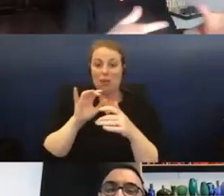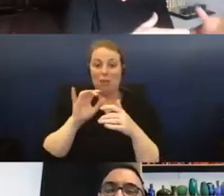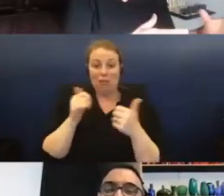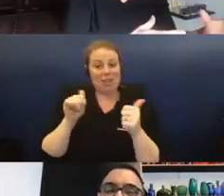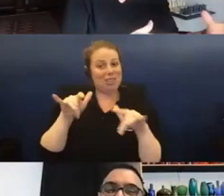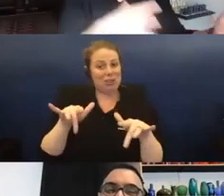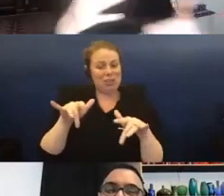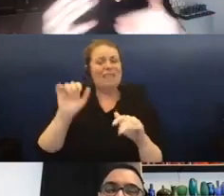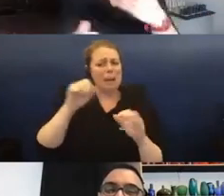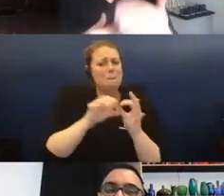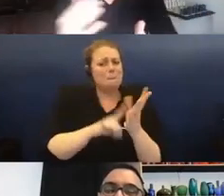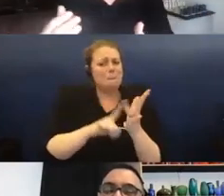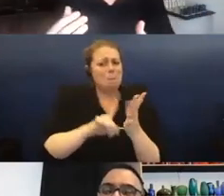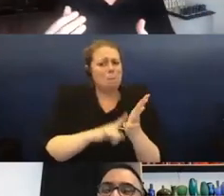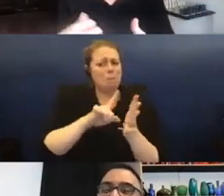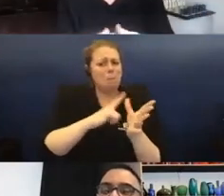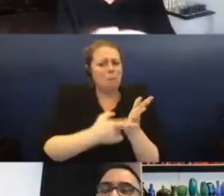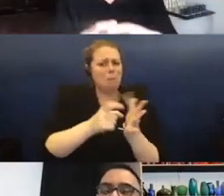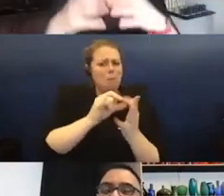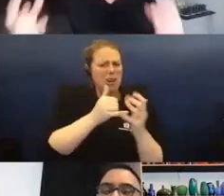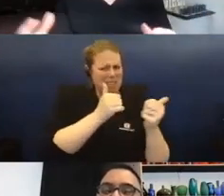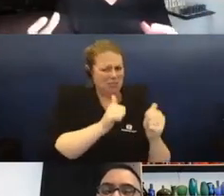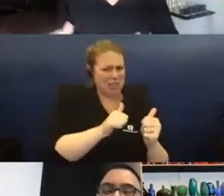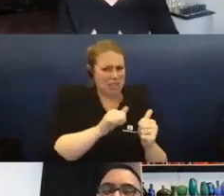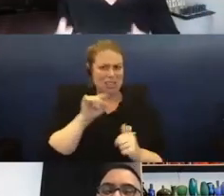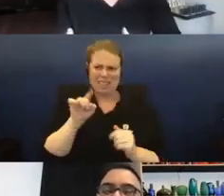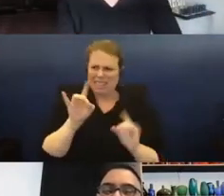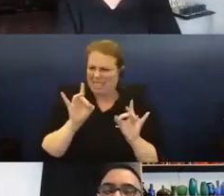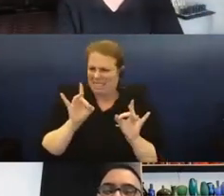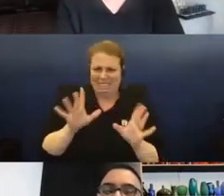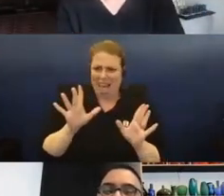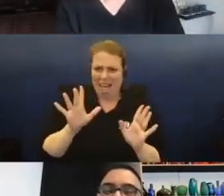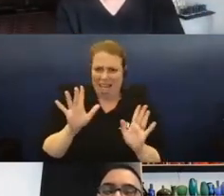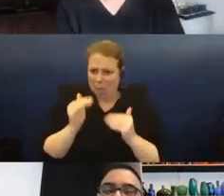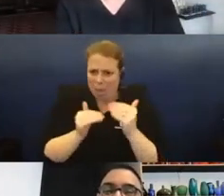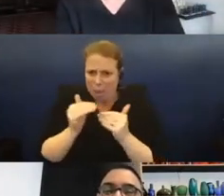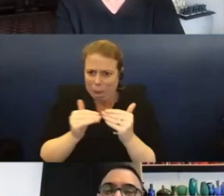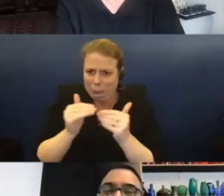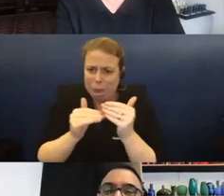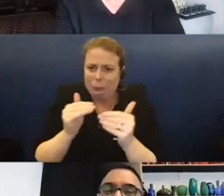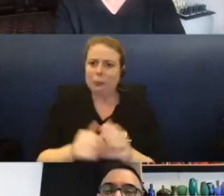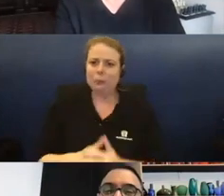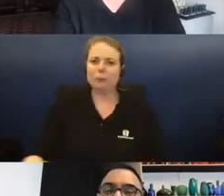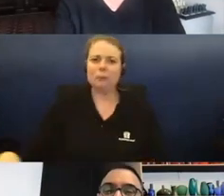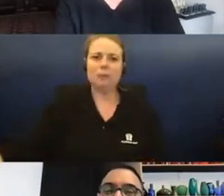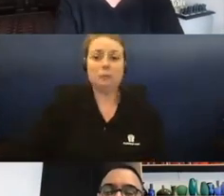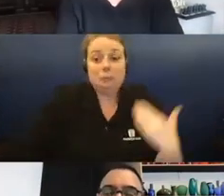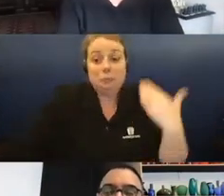done with bollards, this is just the beginning of thinking that I'm sort of developing around this and who knows.